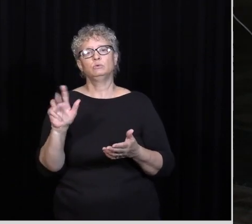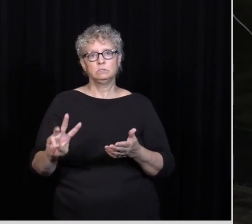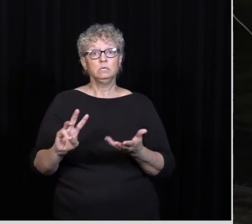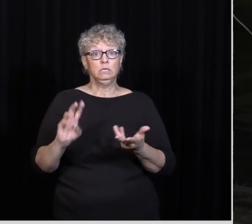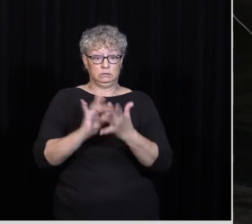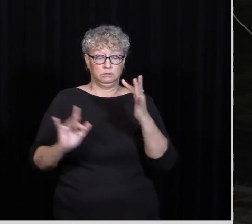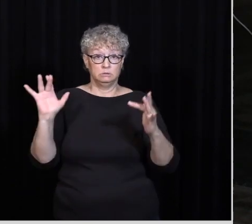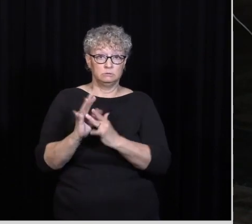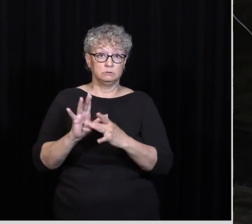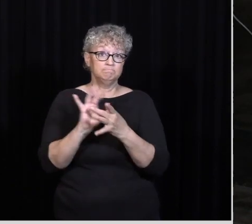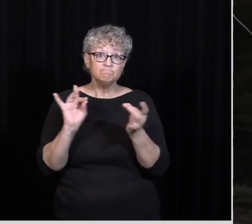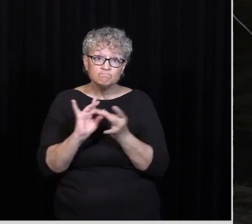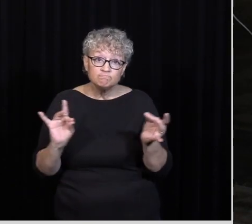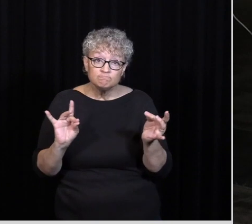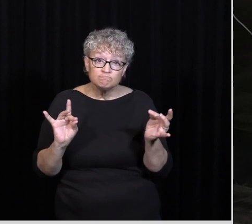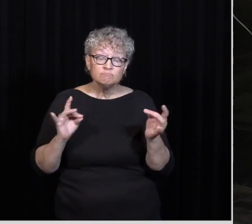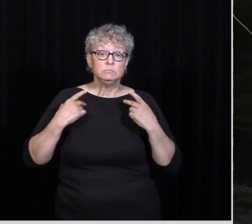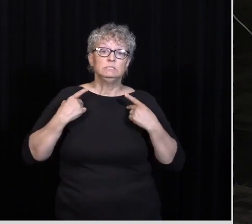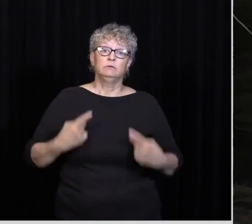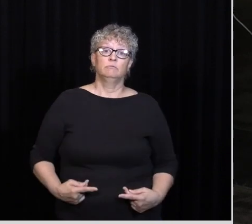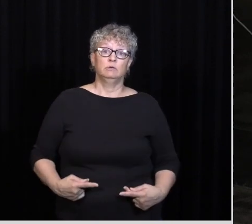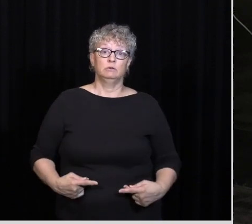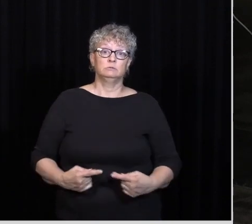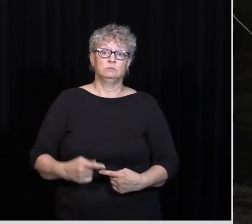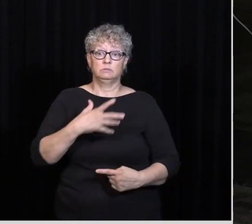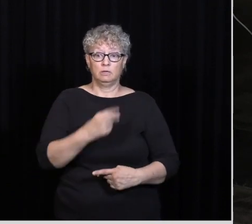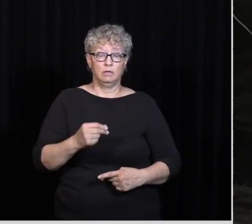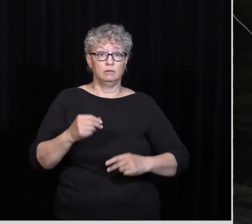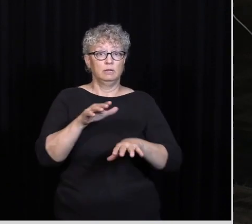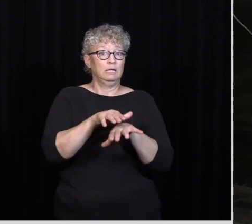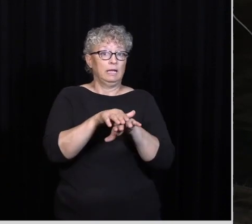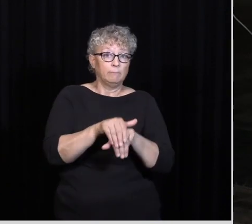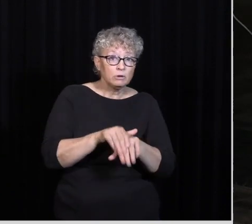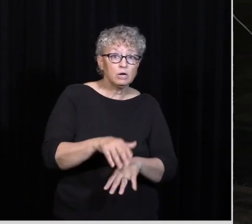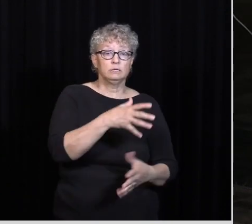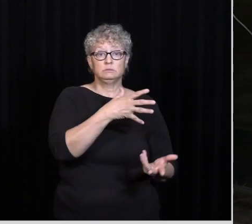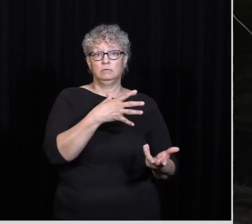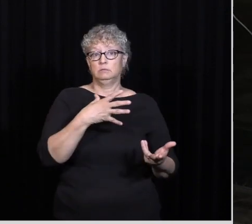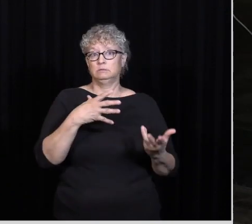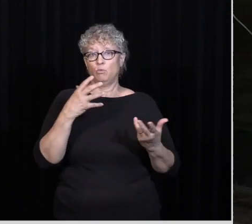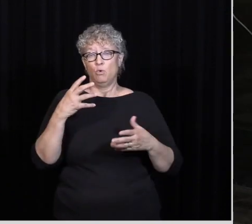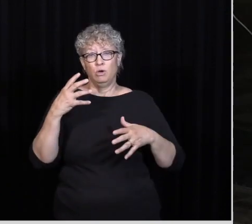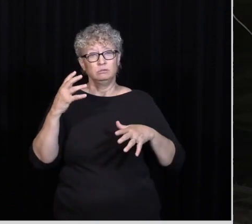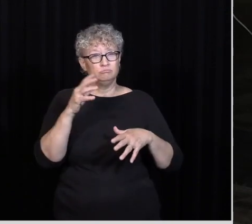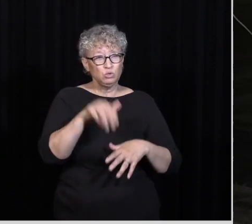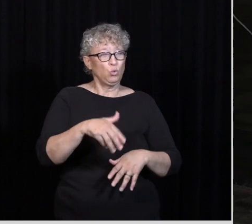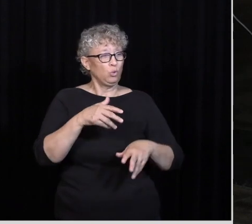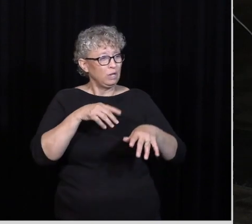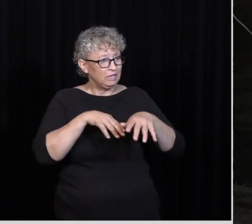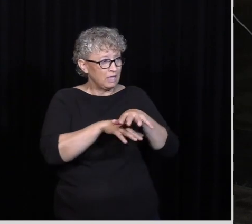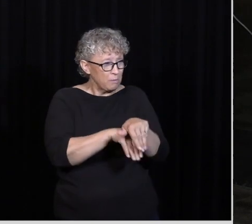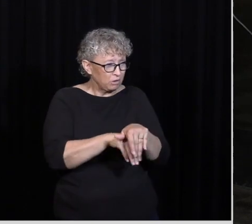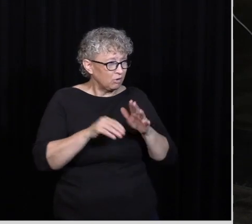Jesus Is talking about The Pharisees The hypocrites And he says Woe to you Pharisees Woe to you Pharisees Hypocrites You